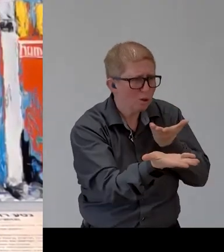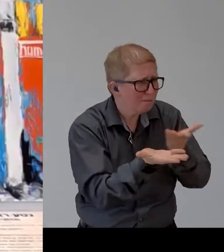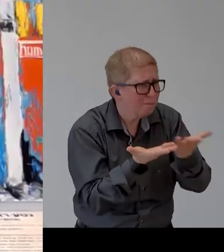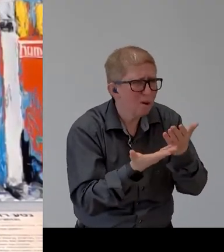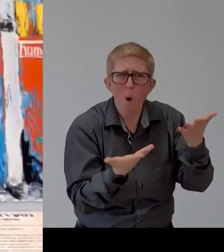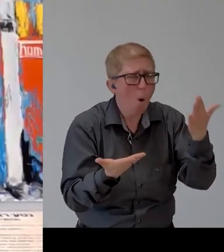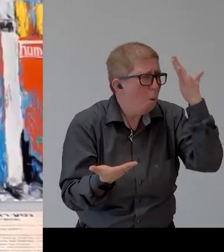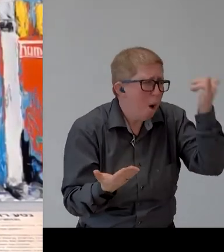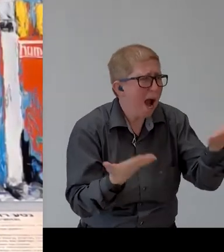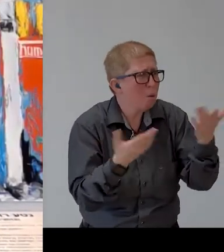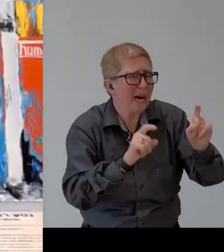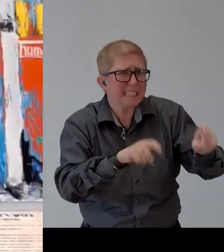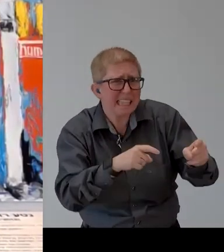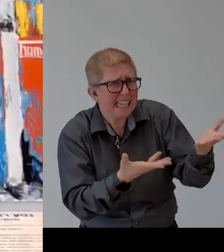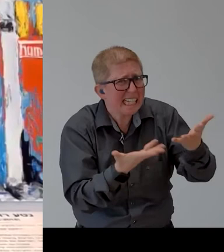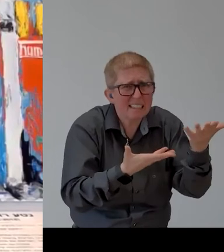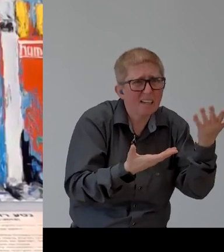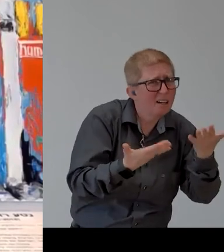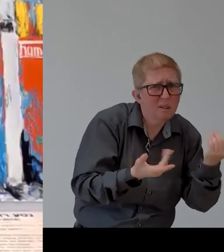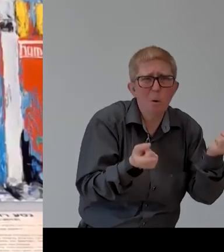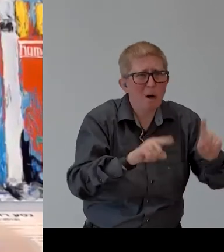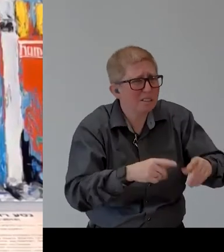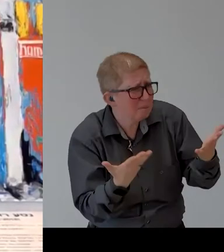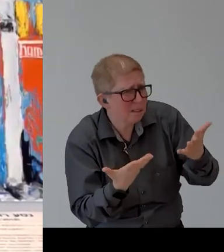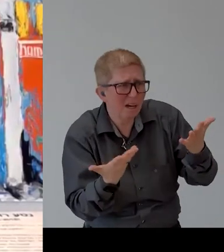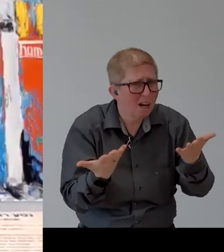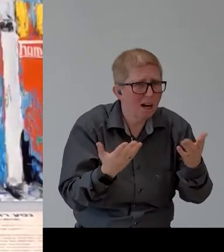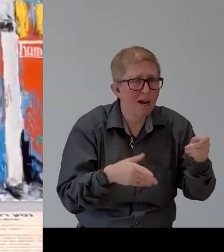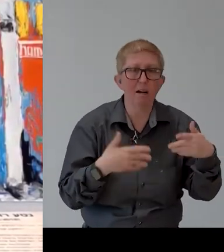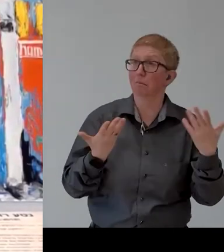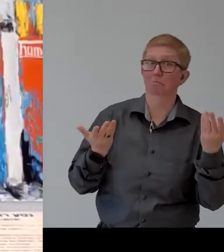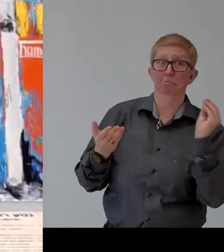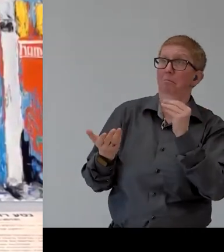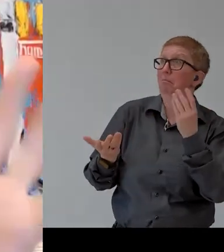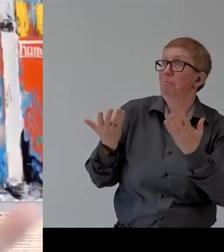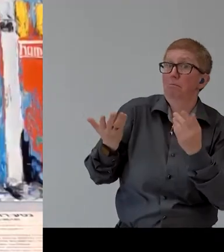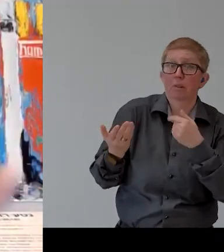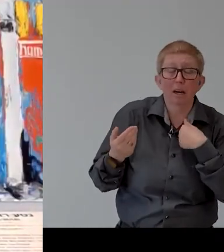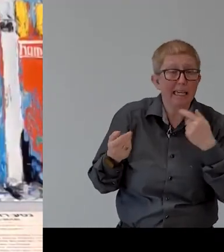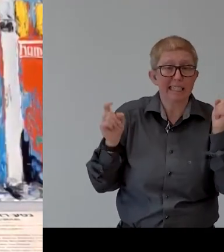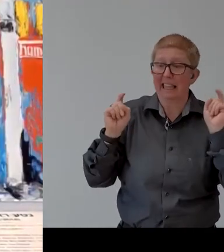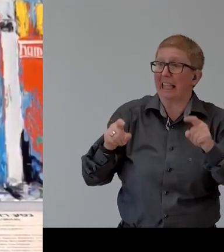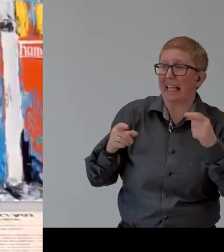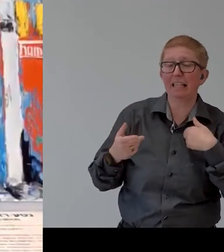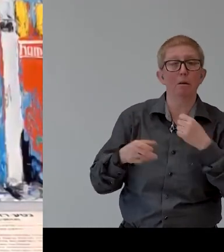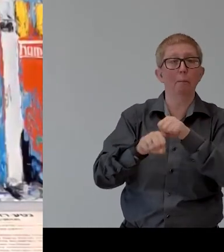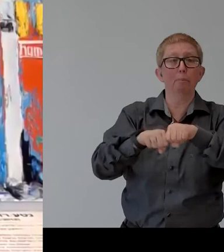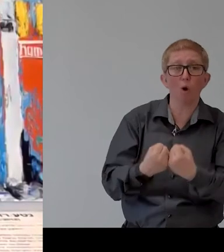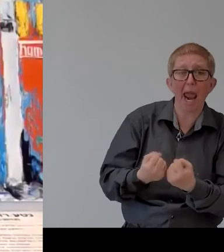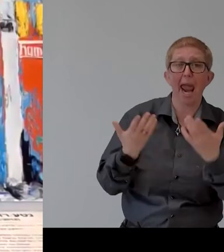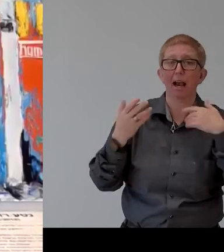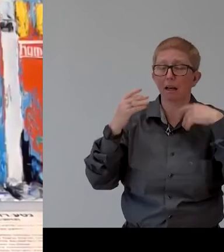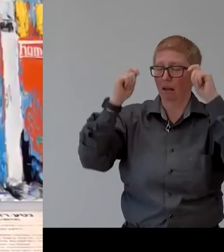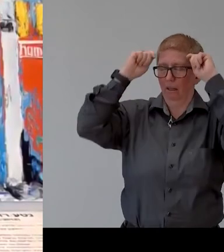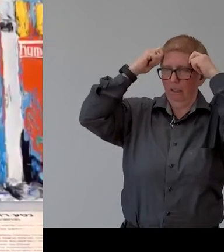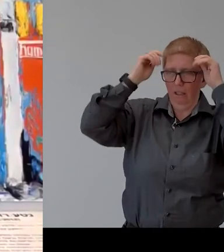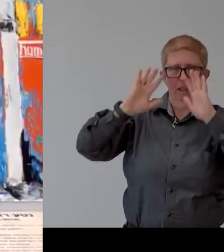break he needed that half hour to be alone to regroup with himself not to be distracted with all the the the